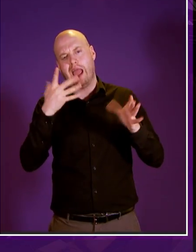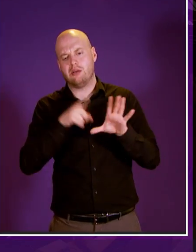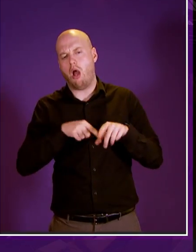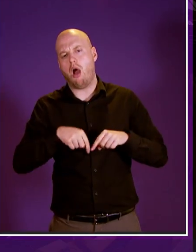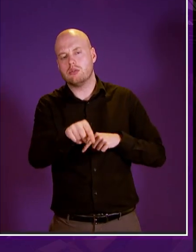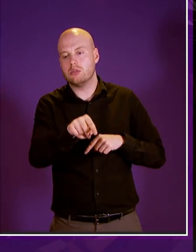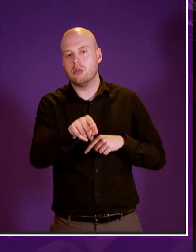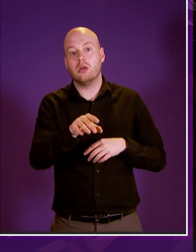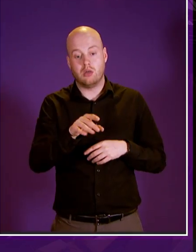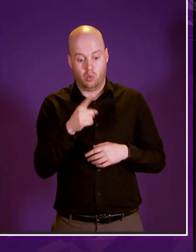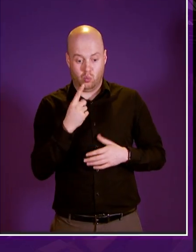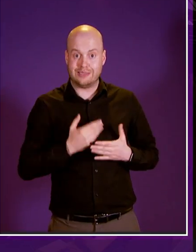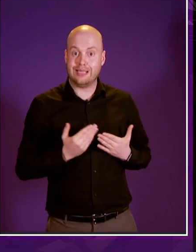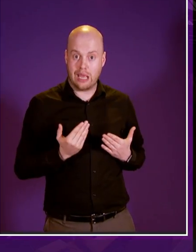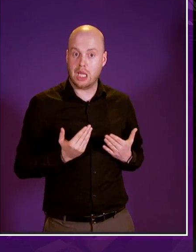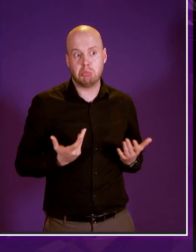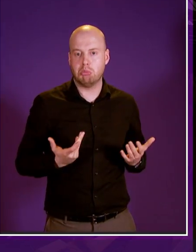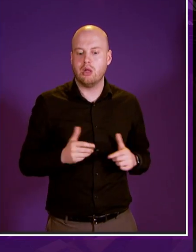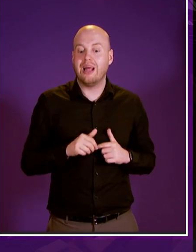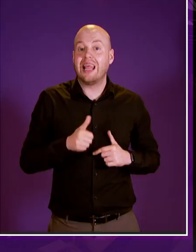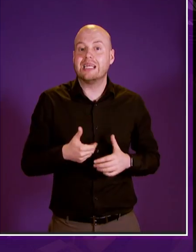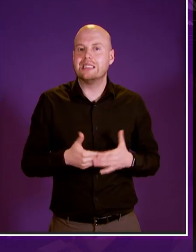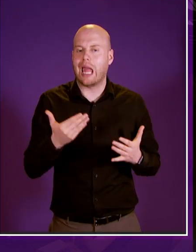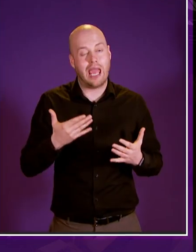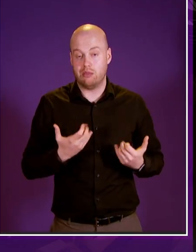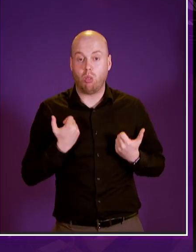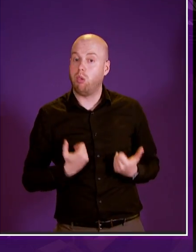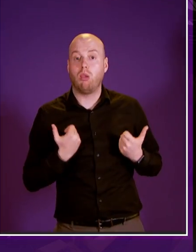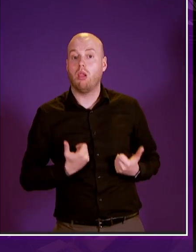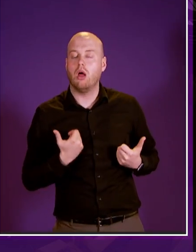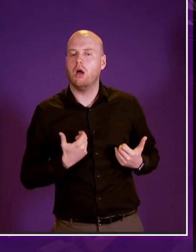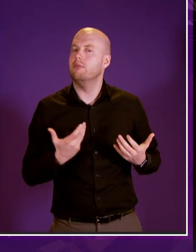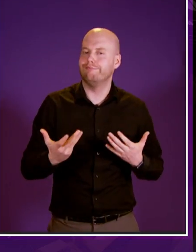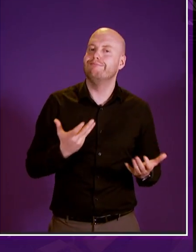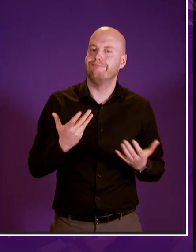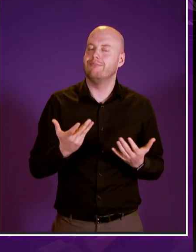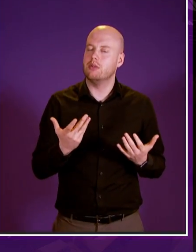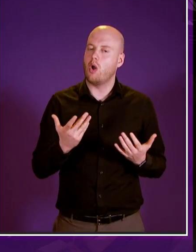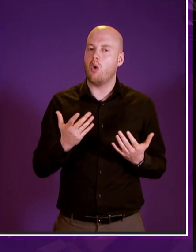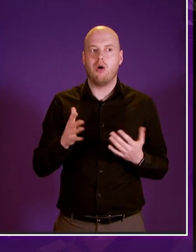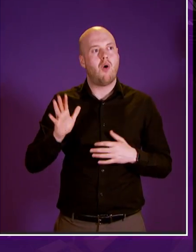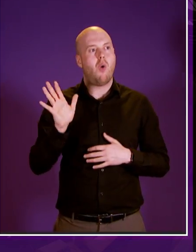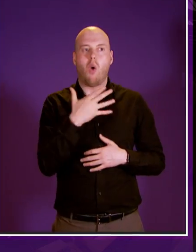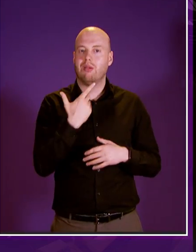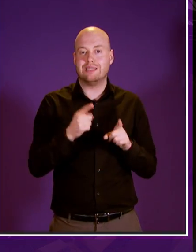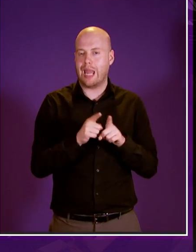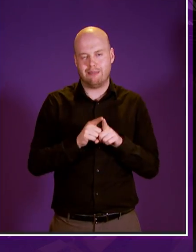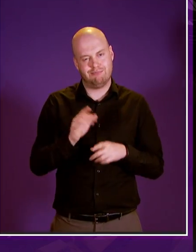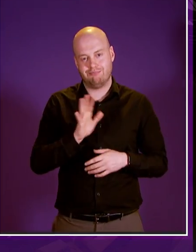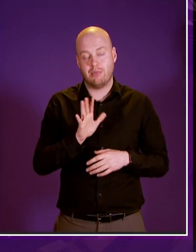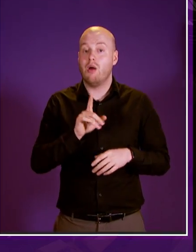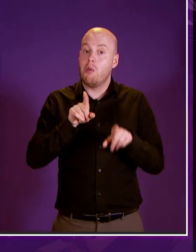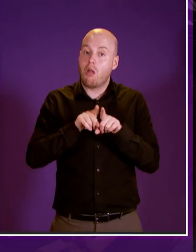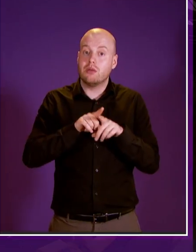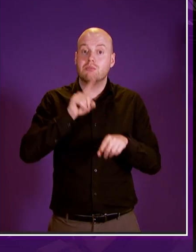but they'll be in their bed for the rest of the time but it's more severe than that most people with multiple sclerosis are actually diagnosed between the